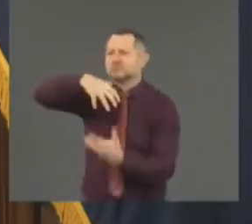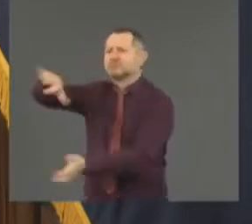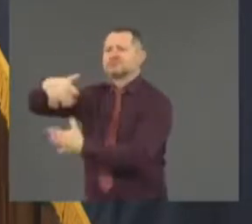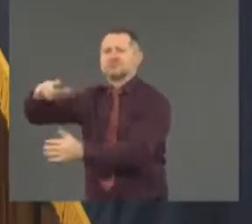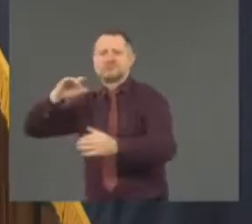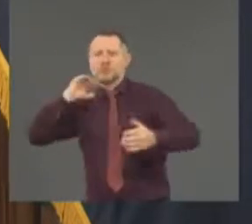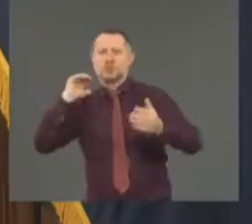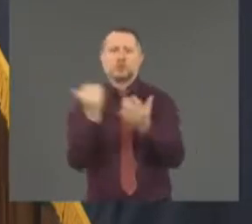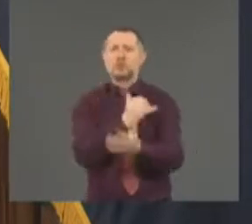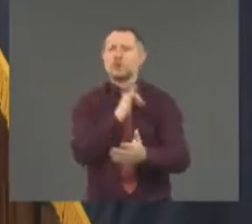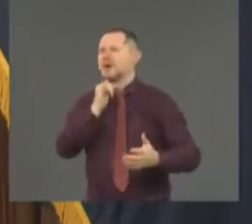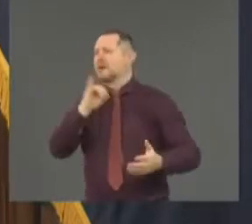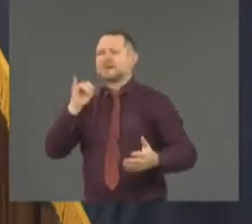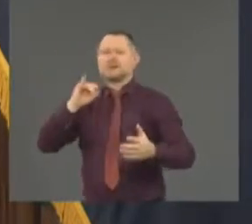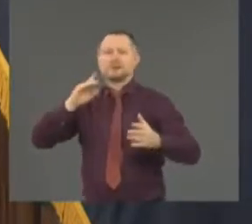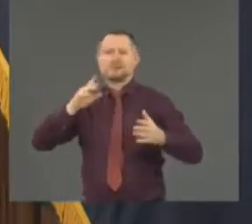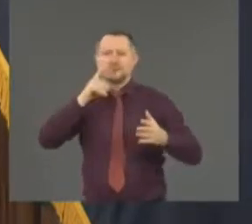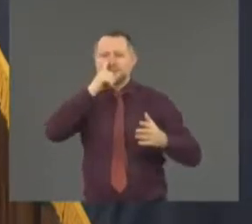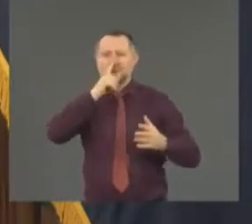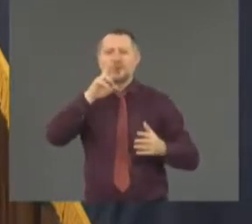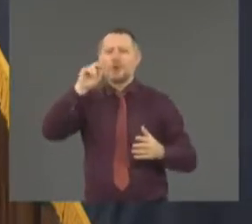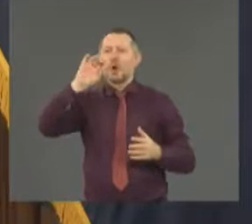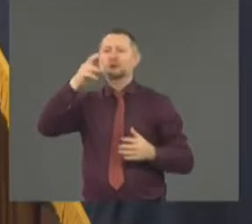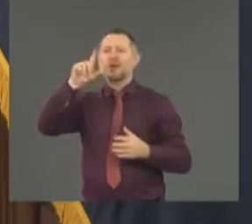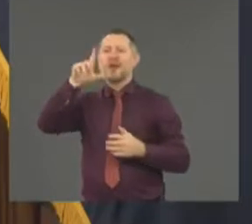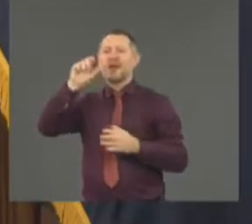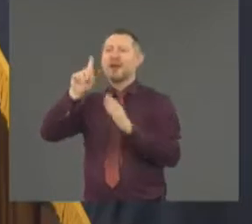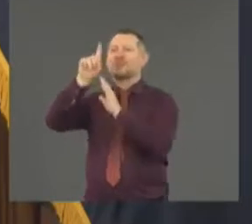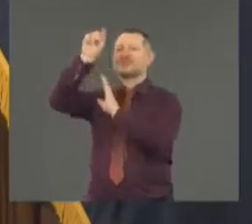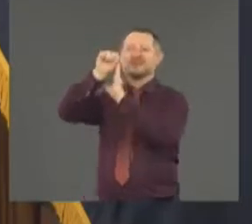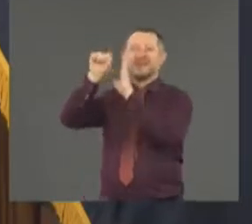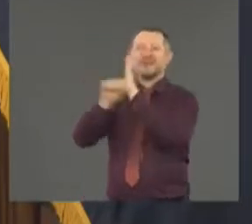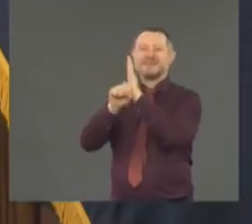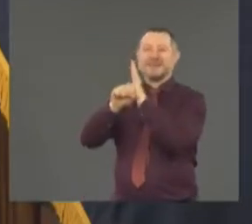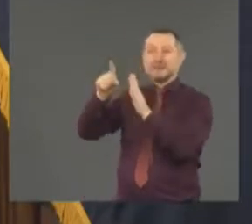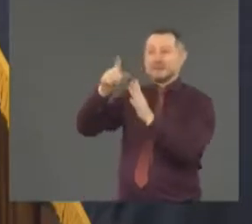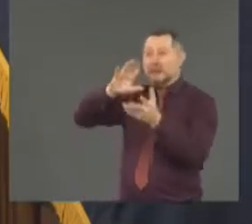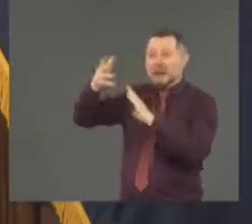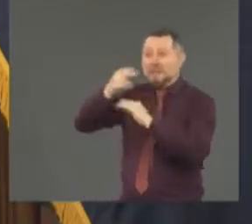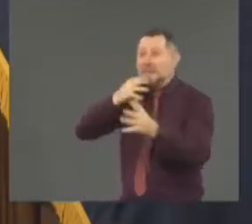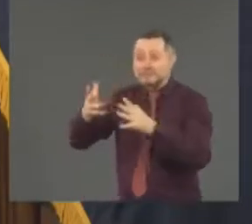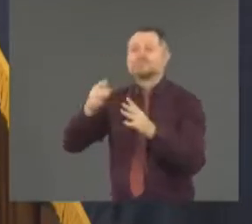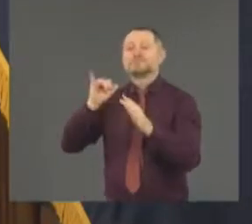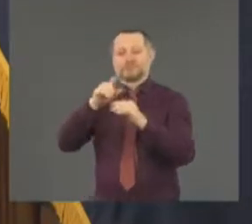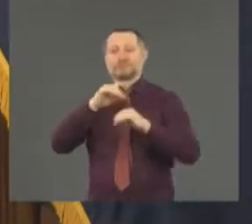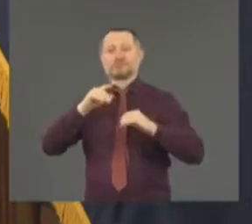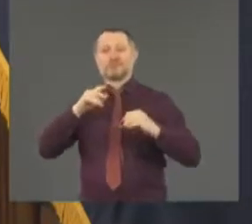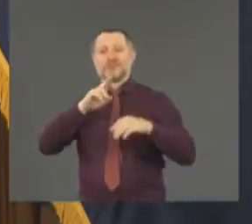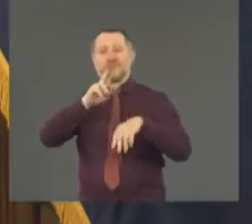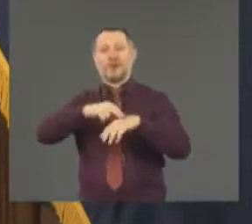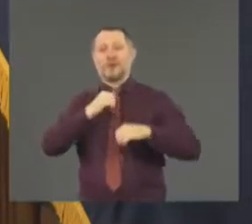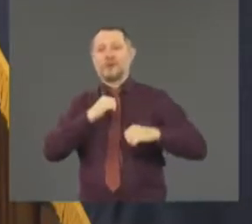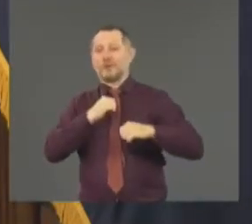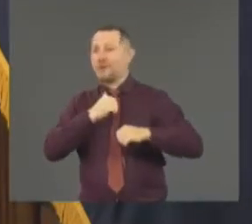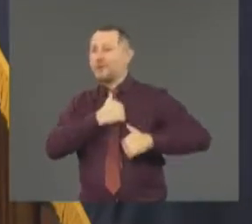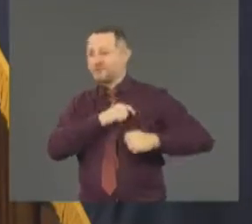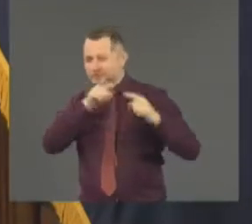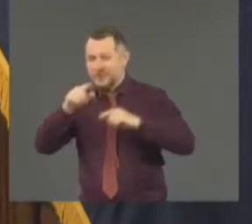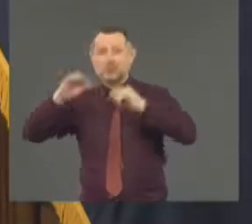during the coronavirus. Snow removal. Traffic management. Storms.